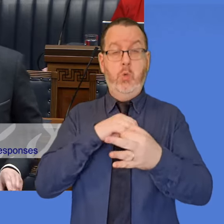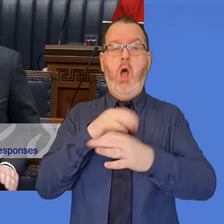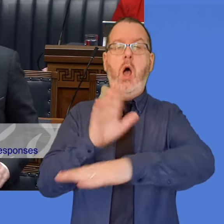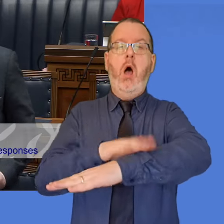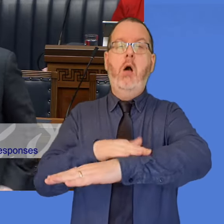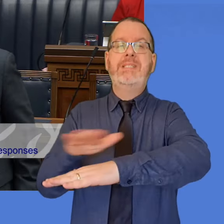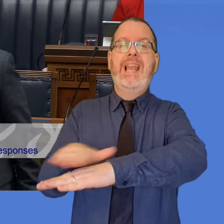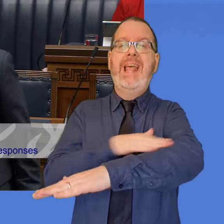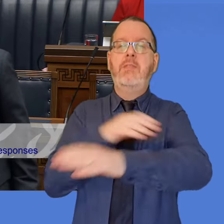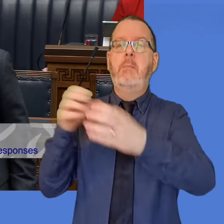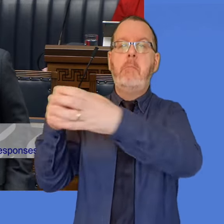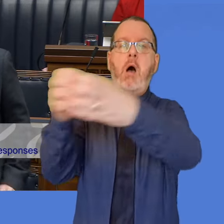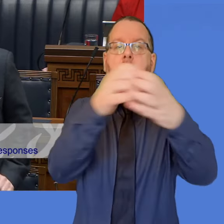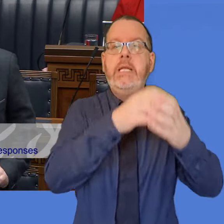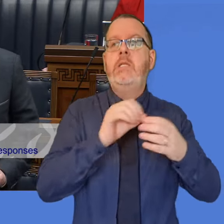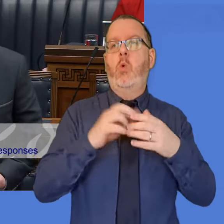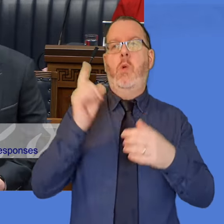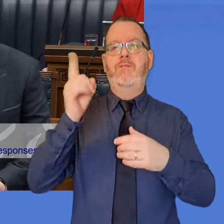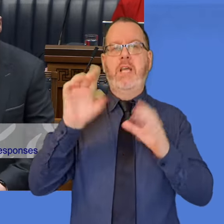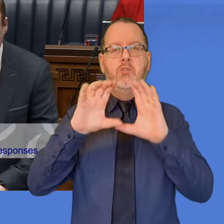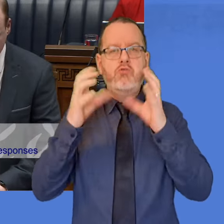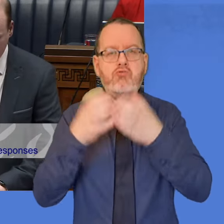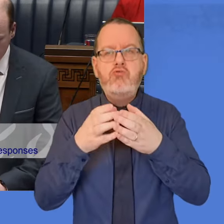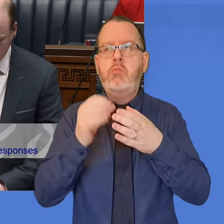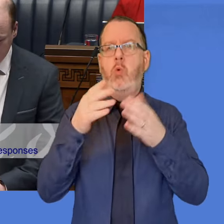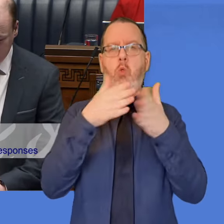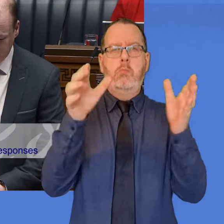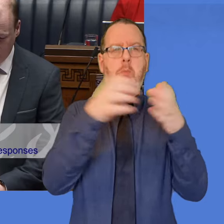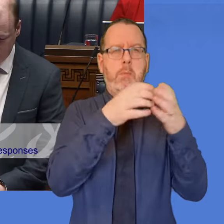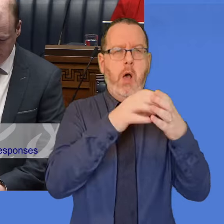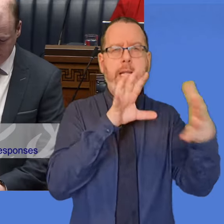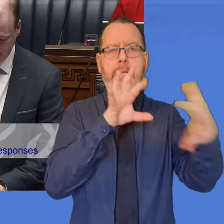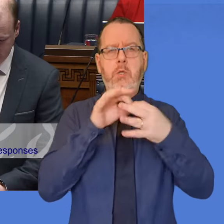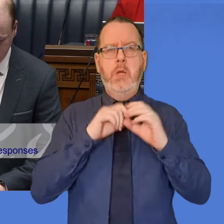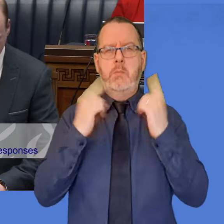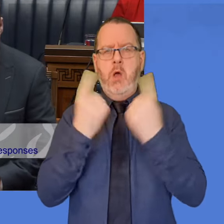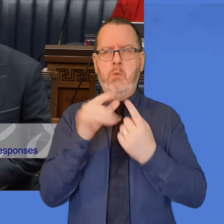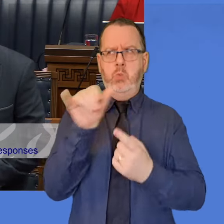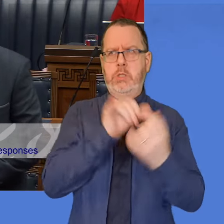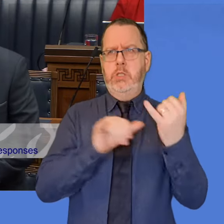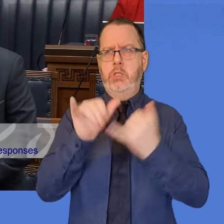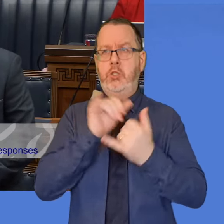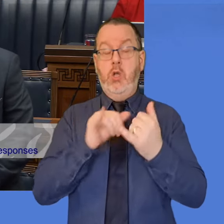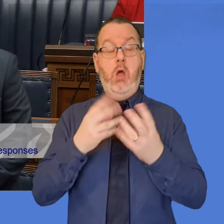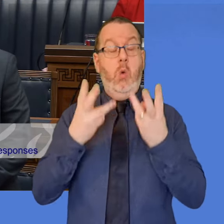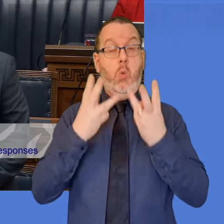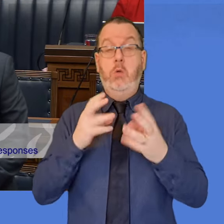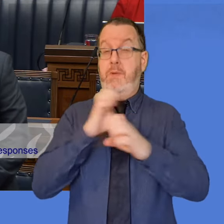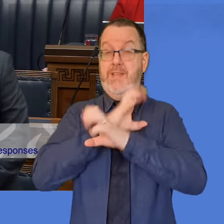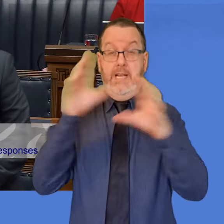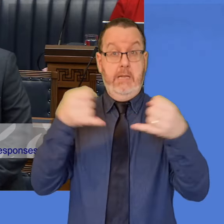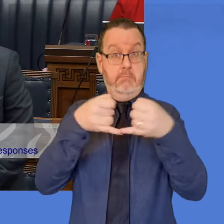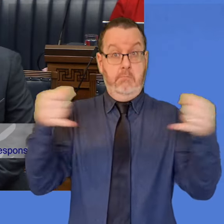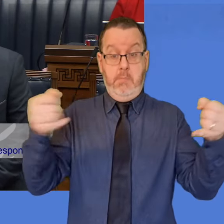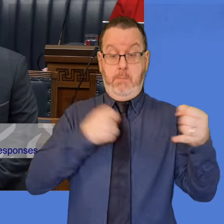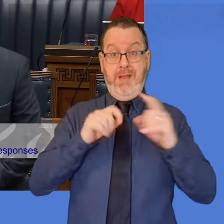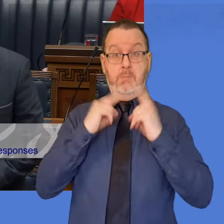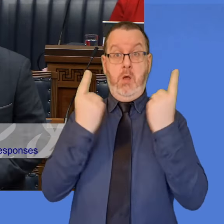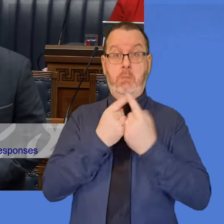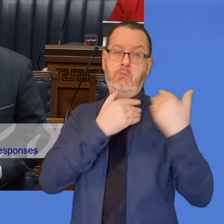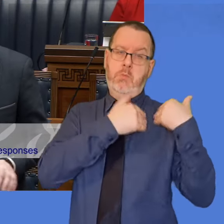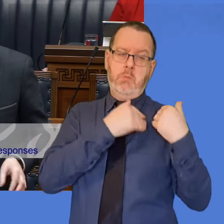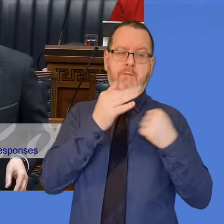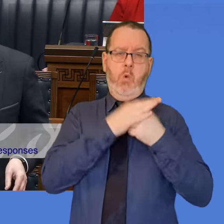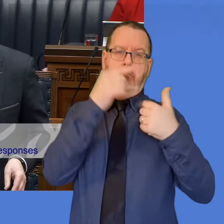body, advisory group or other public body with links to the department. The aim is to provide clear delineation between my